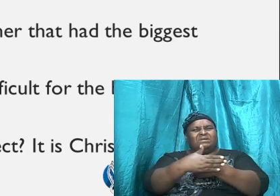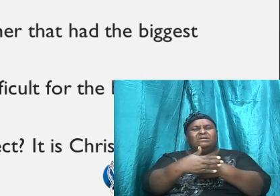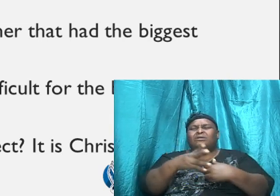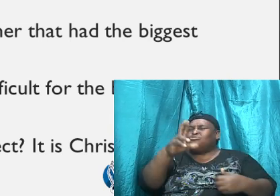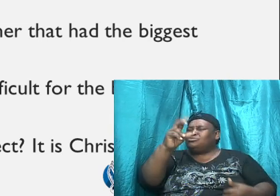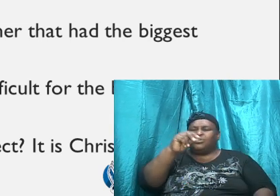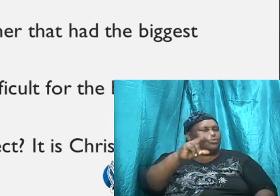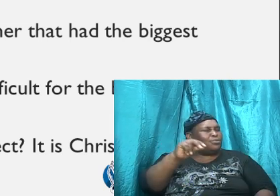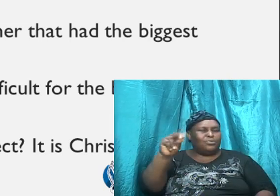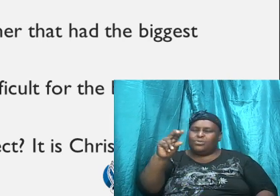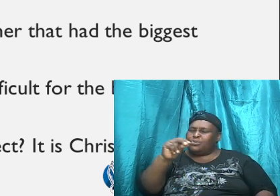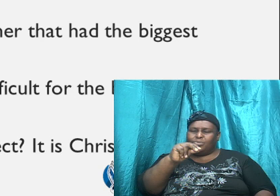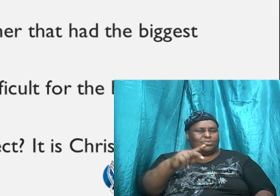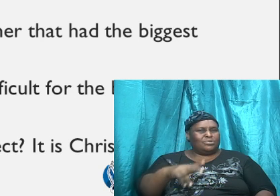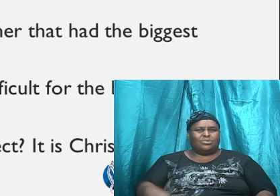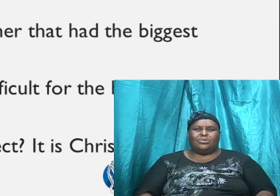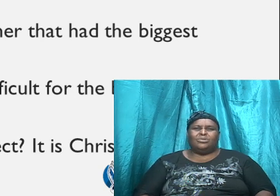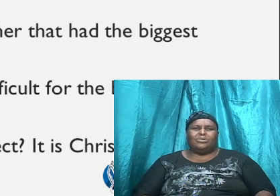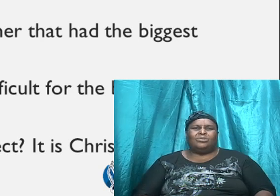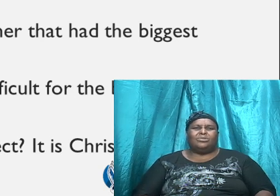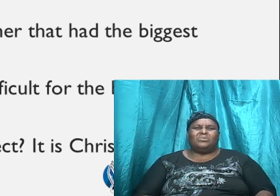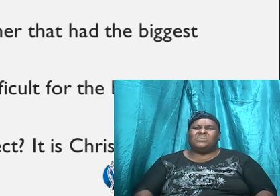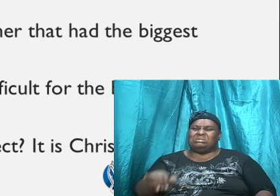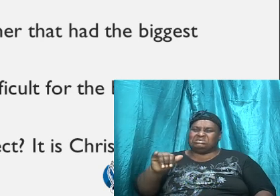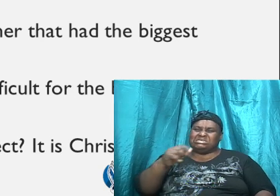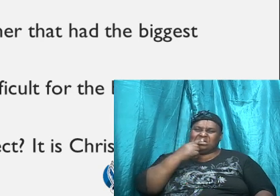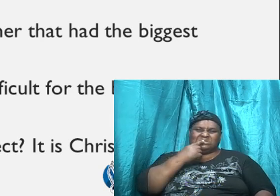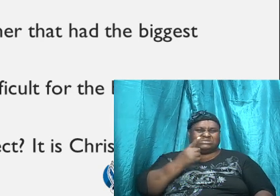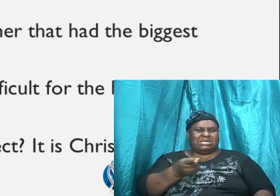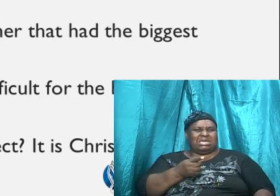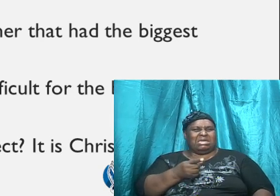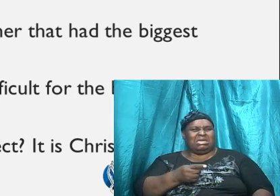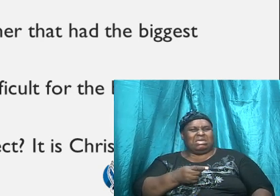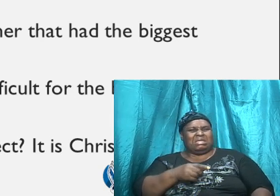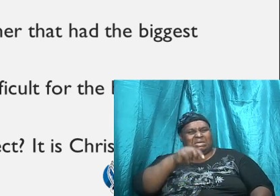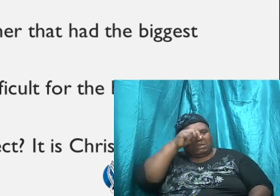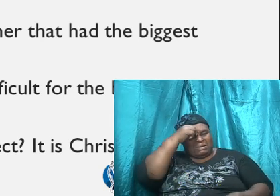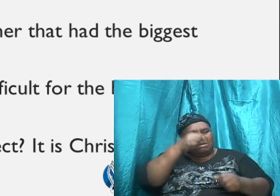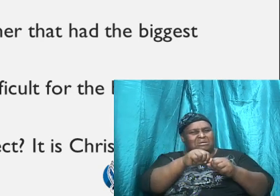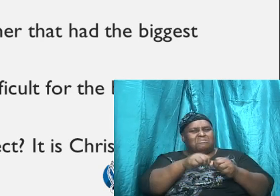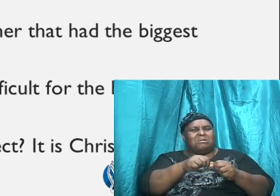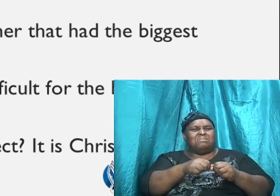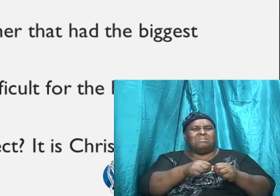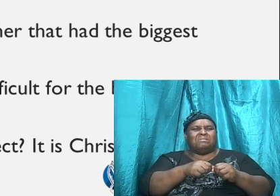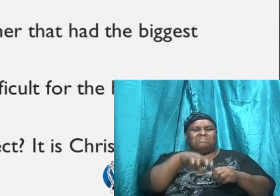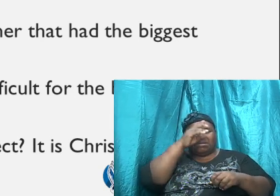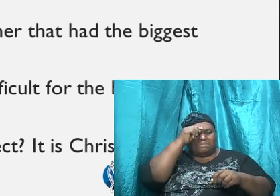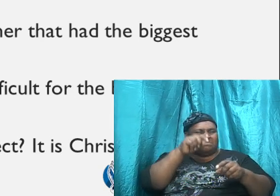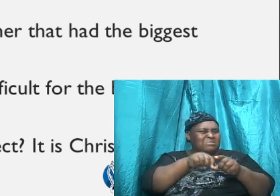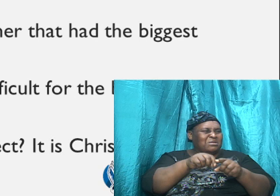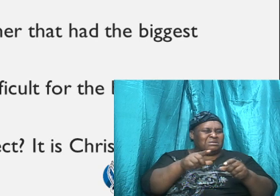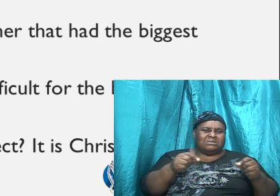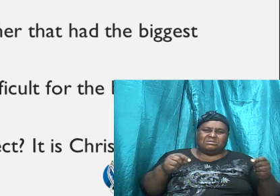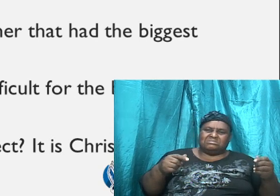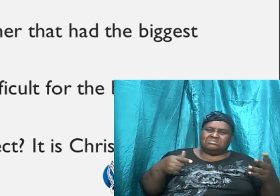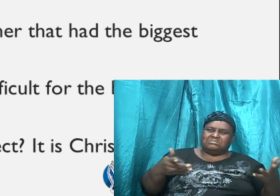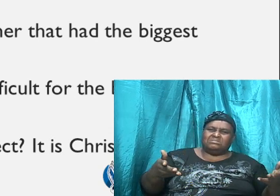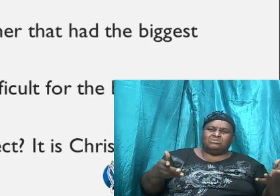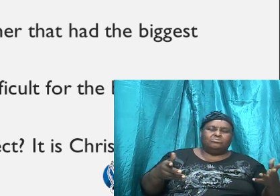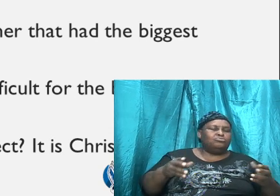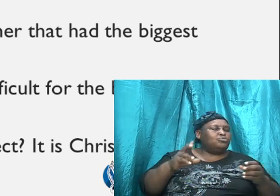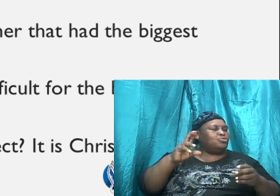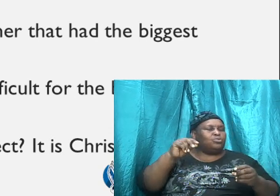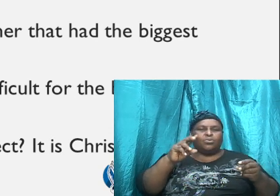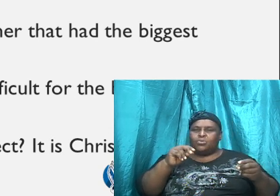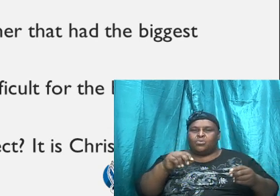years after it happened, we are still saying, oh, I remember he did this, and I remember, let us not do that,